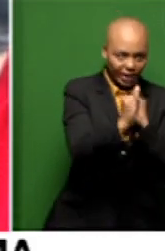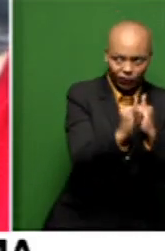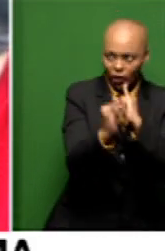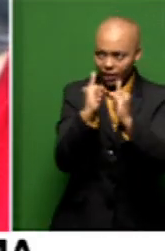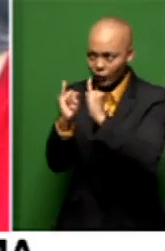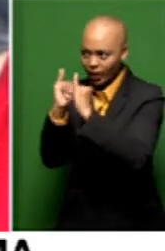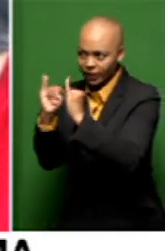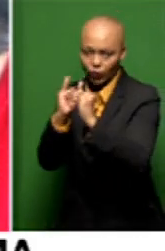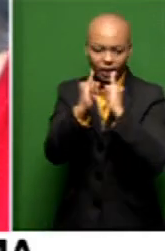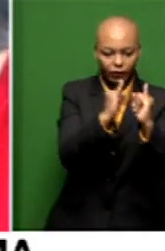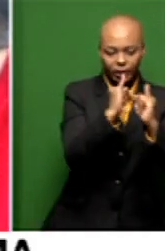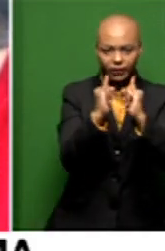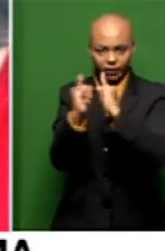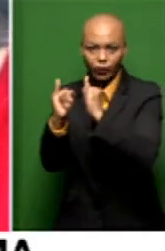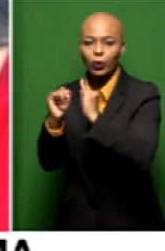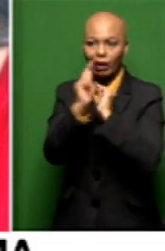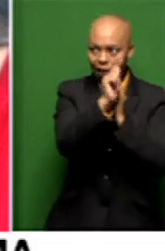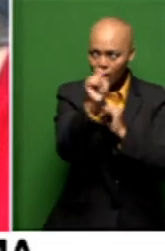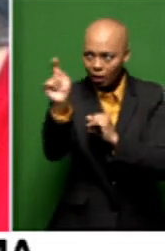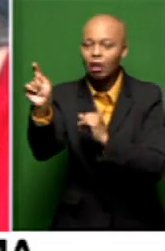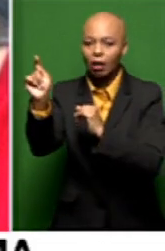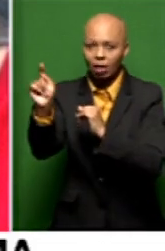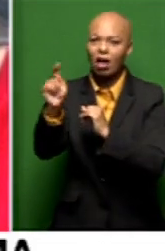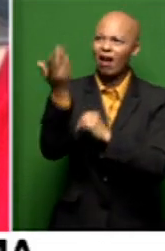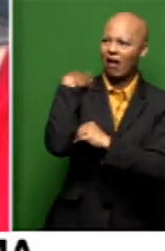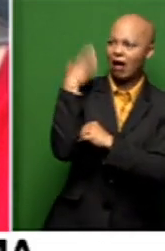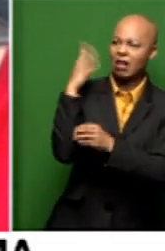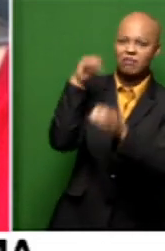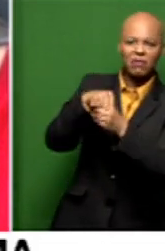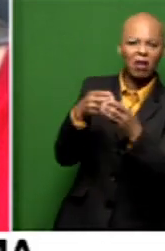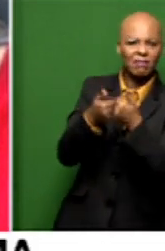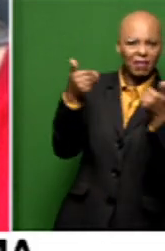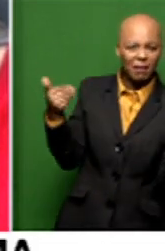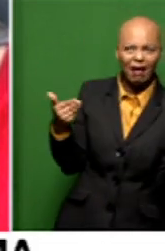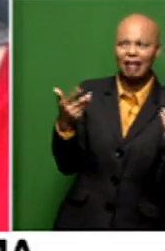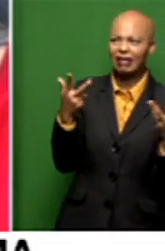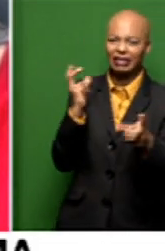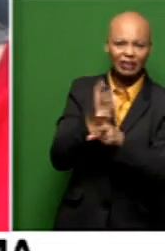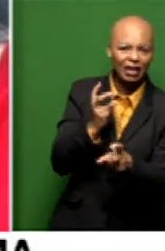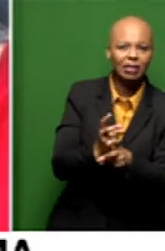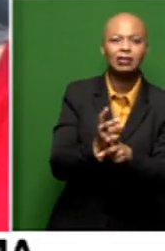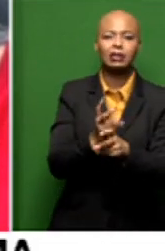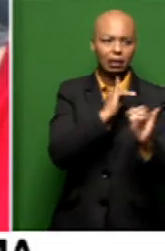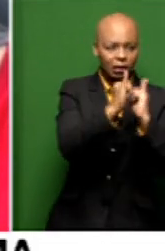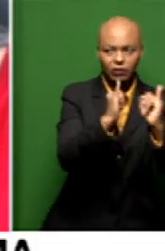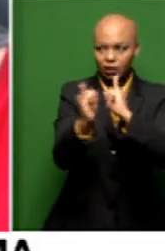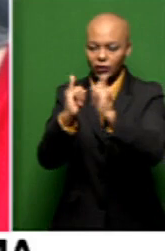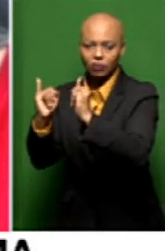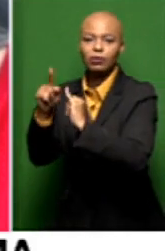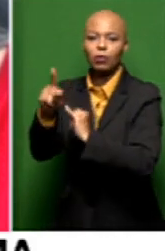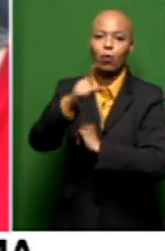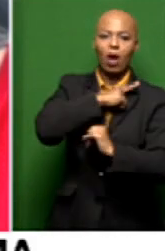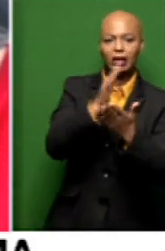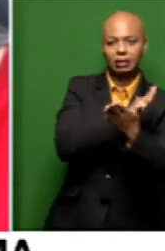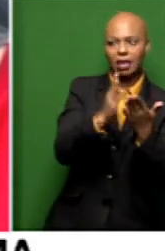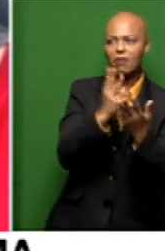they pass away. Yeah. And then, in that interview, also saw Kaz, Isaac, Ema Adams was there. And then, there's a few people we